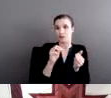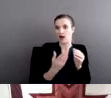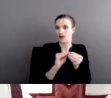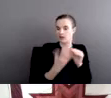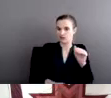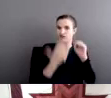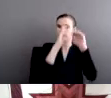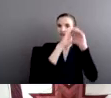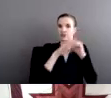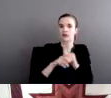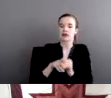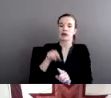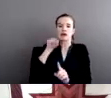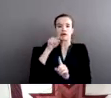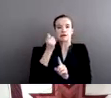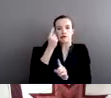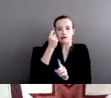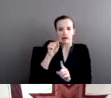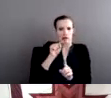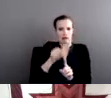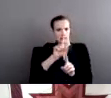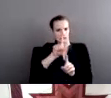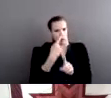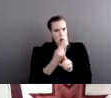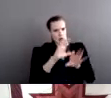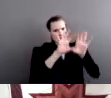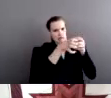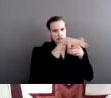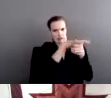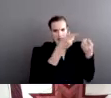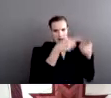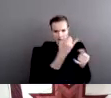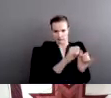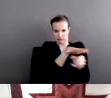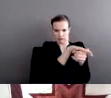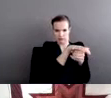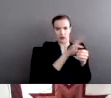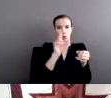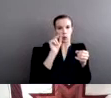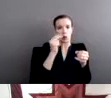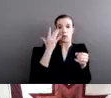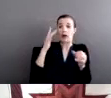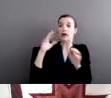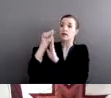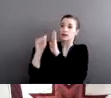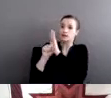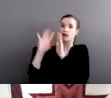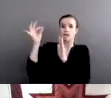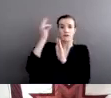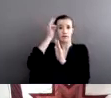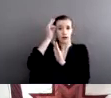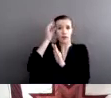vacuum, because the U.S. attorney's offices or state prosecutors do have authority to prosecute non